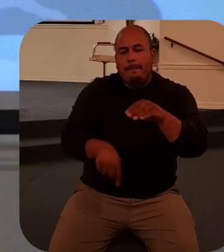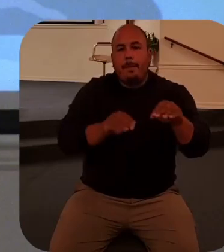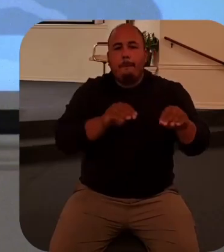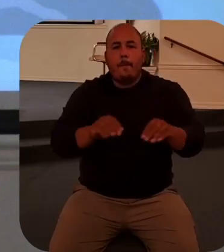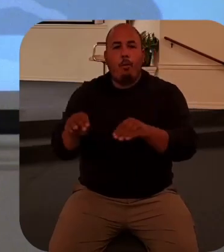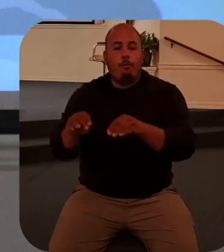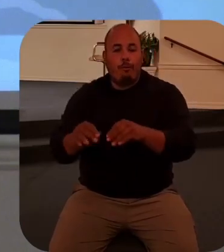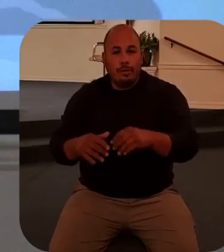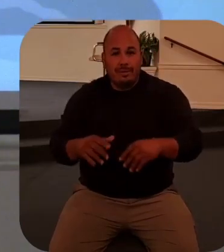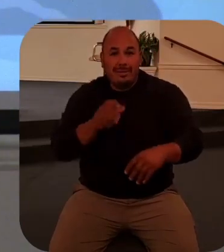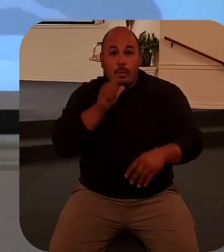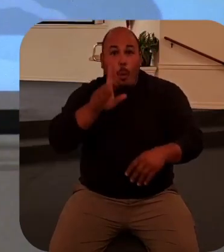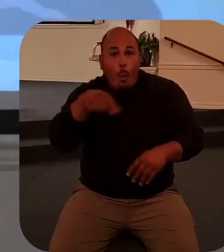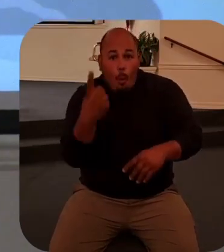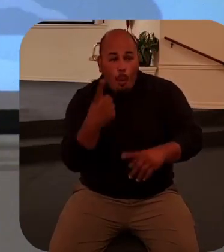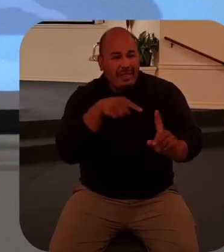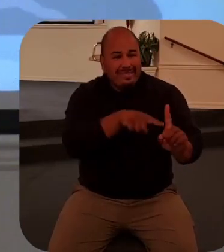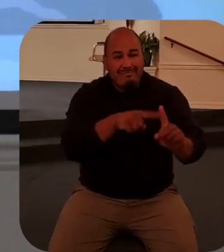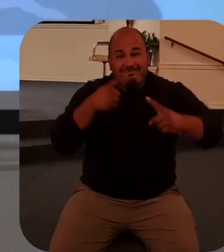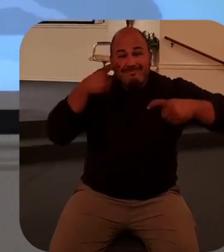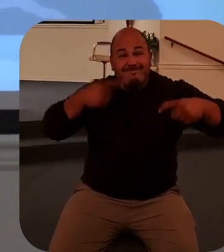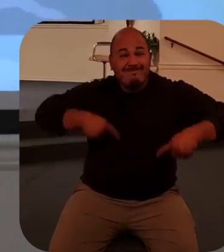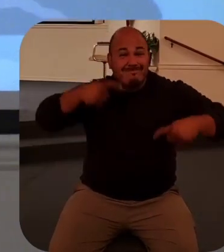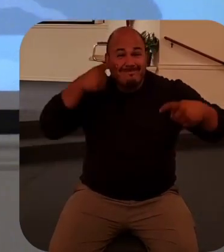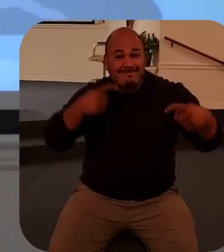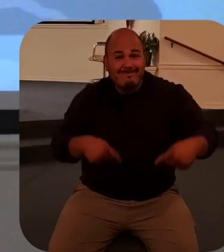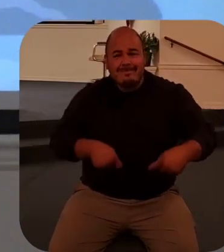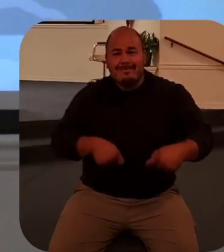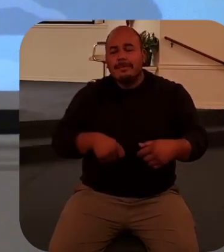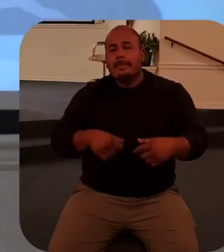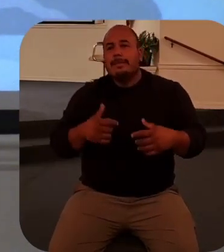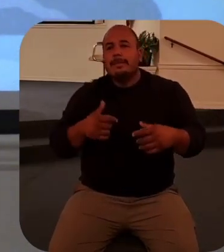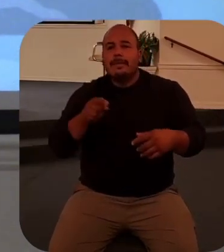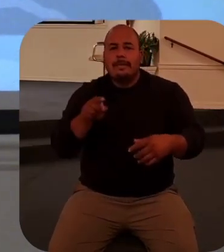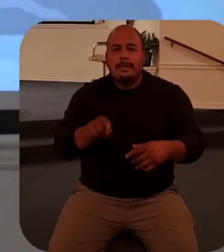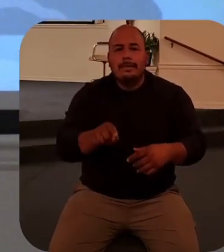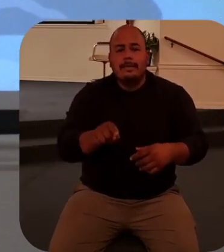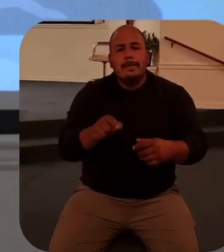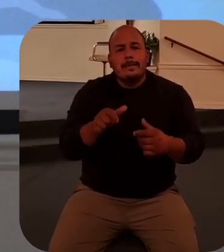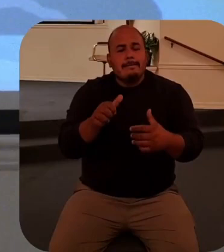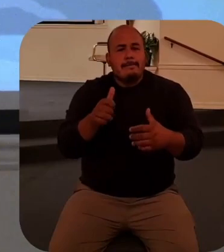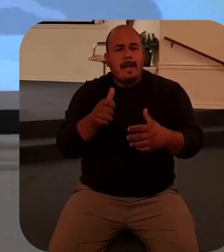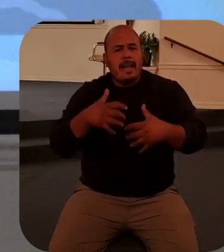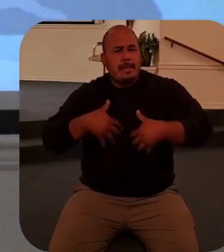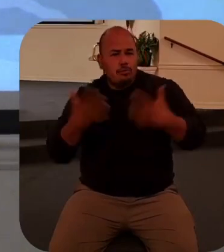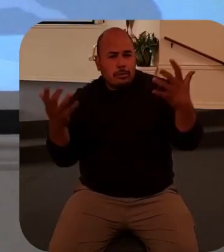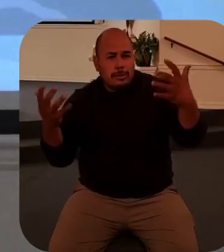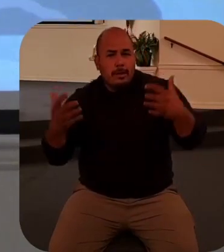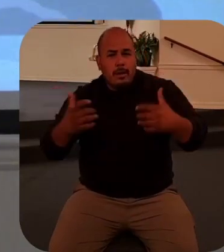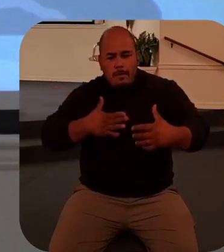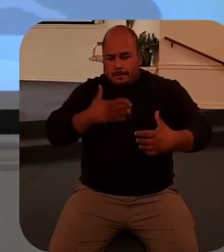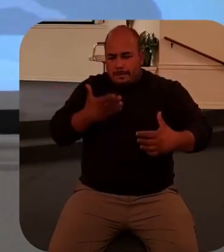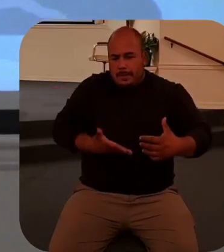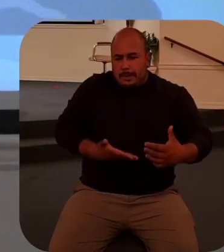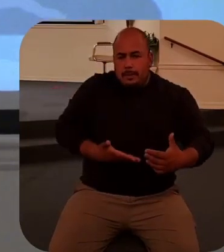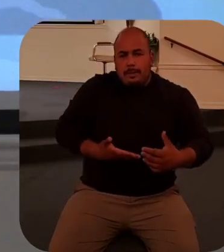wasn't only grieving he's somewhere between deeply moved and angry. He was upset.